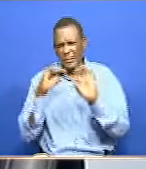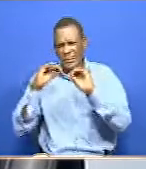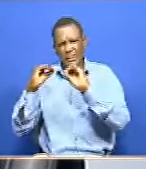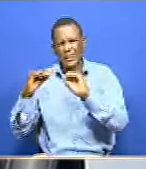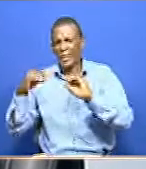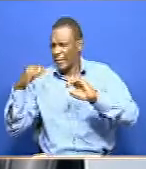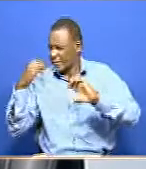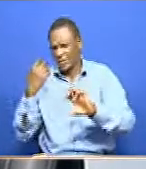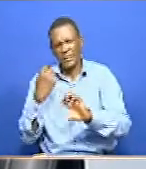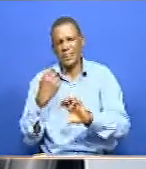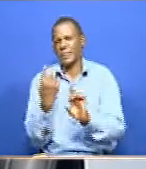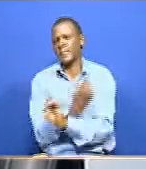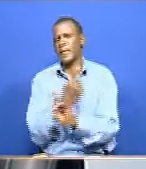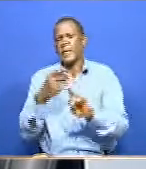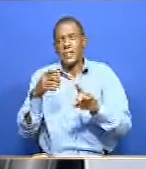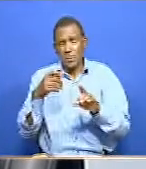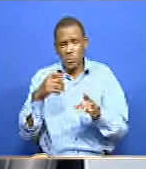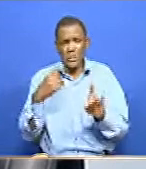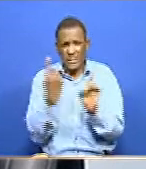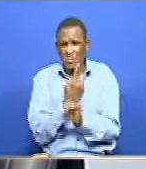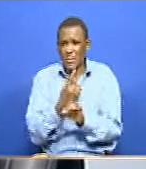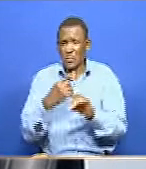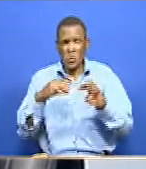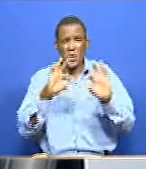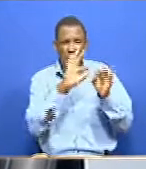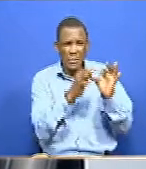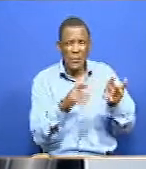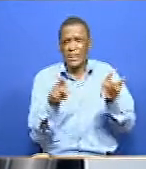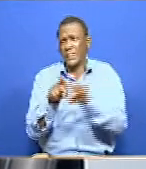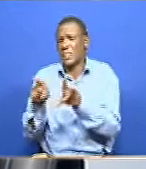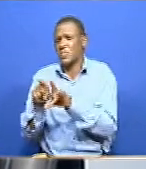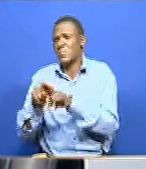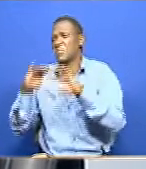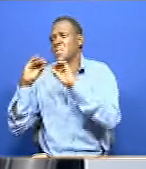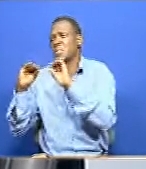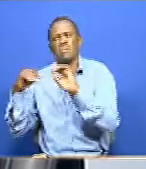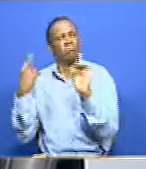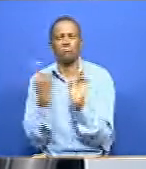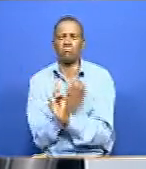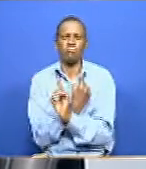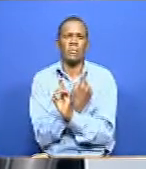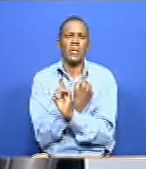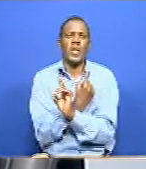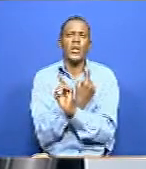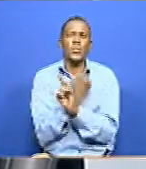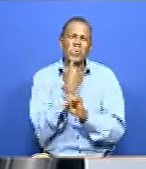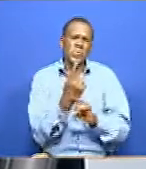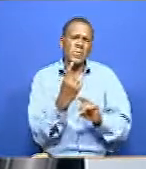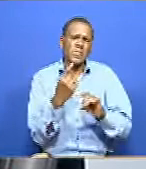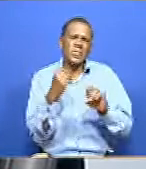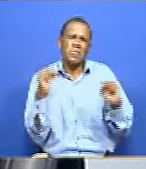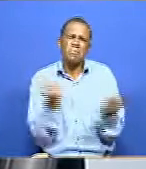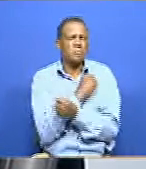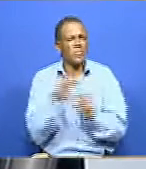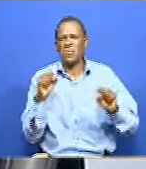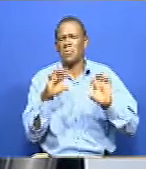and actually deliver into sign language. That's something that parents are really, you know, complaining that you can't really interpret